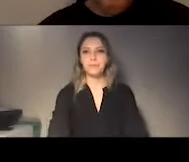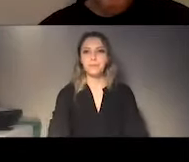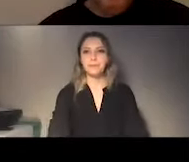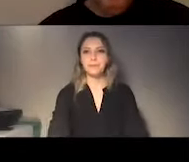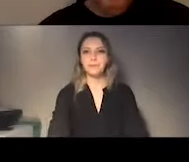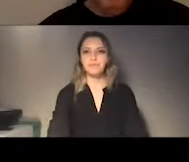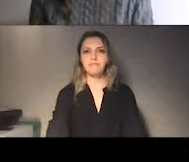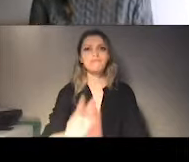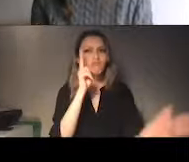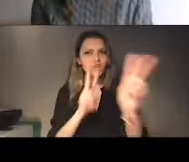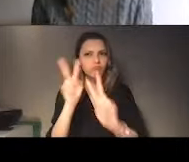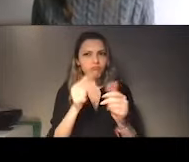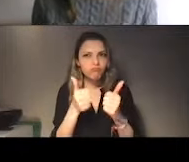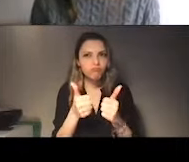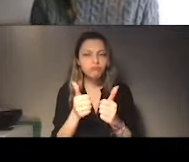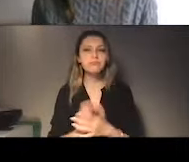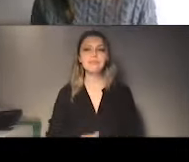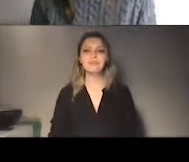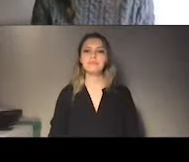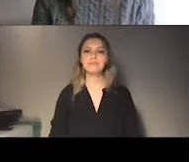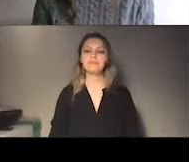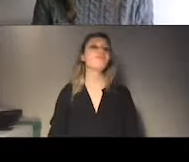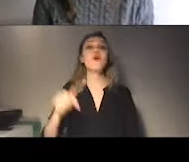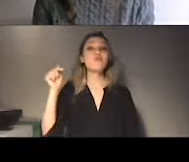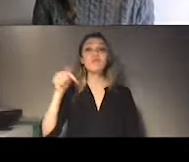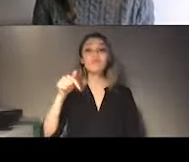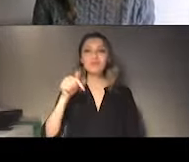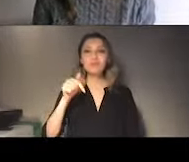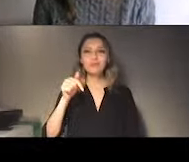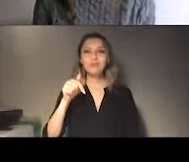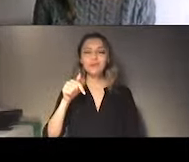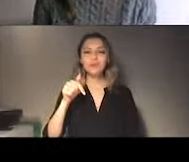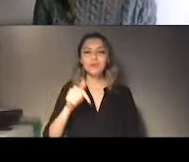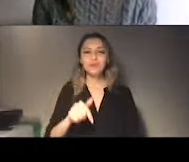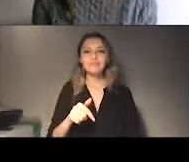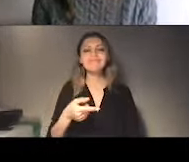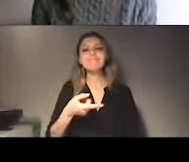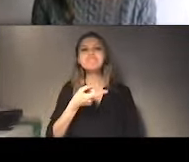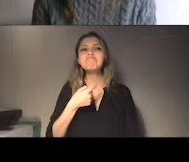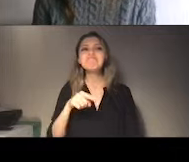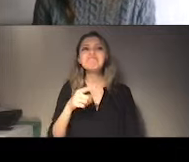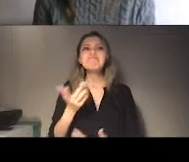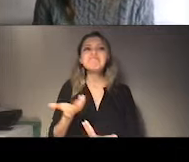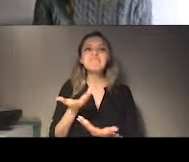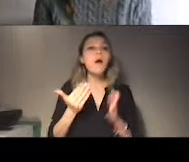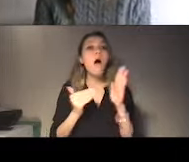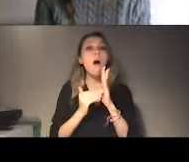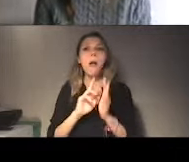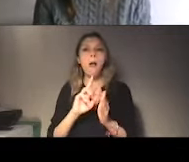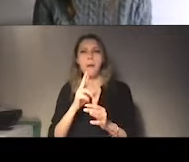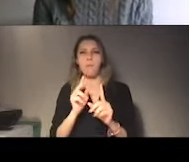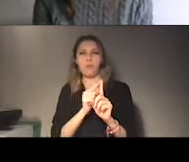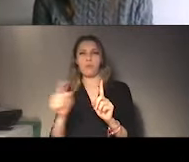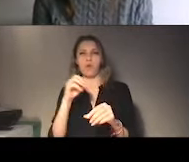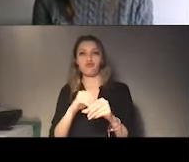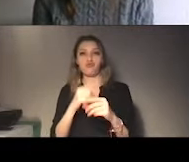I'm here as we're going to talk about the the midterm report for the UPR of Turkey.